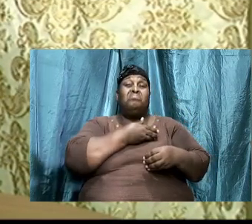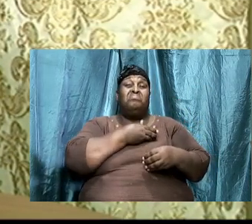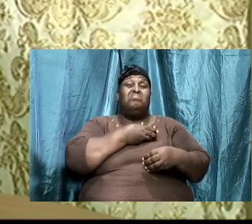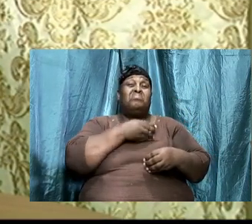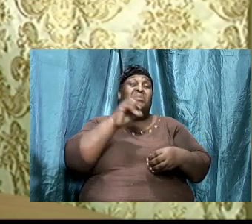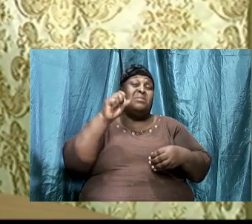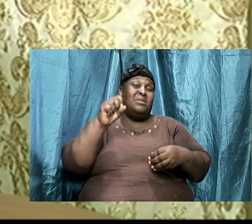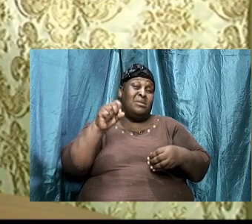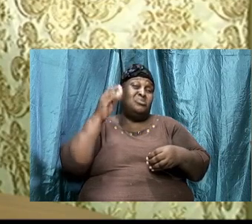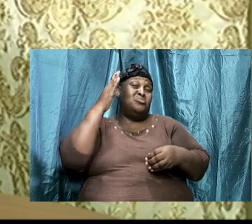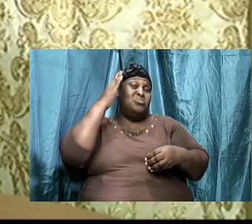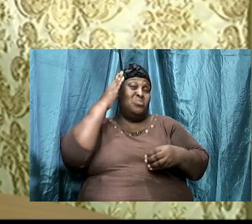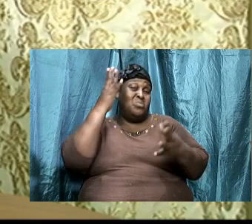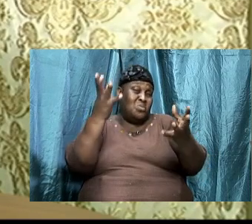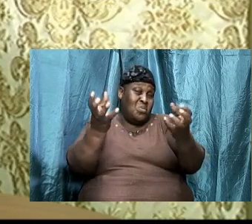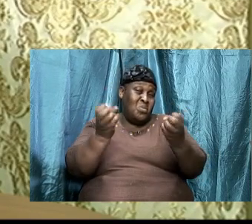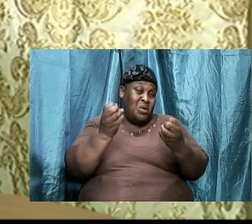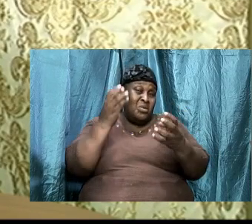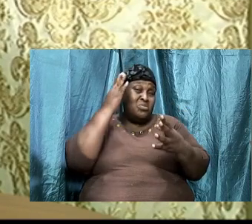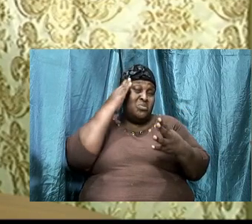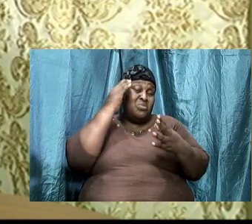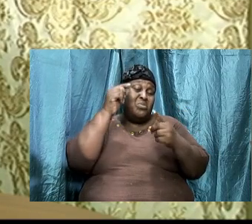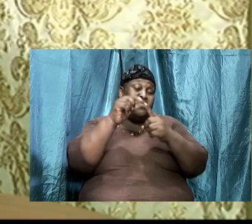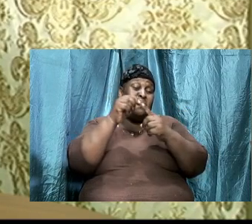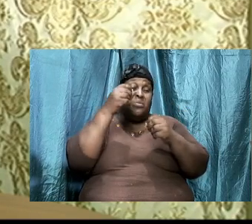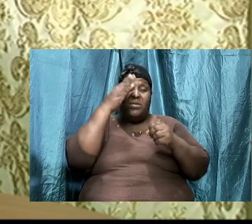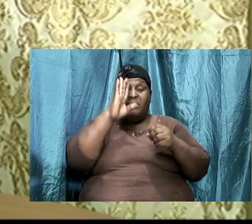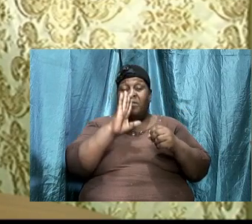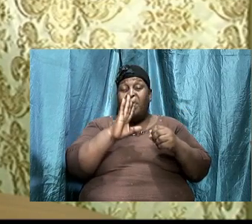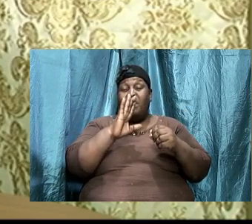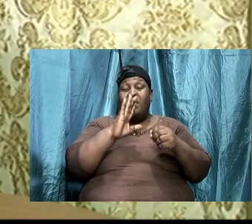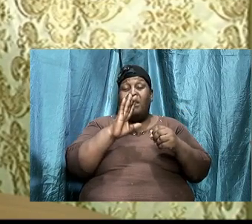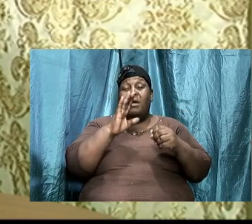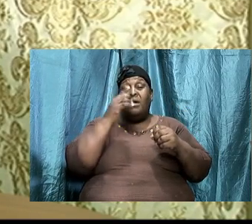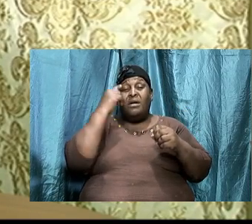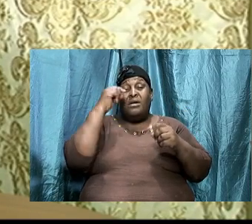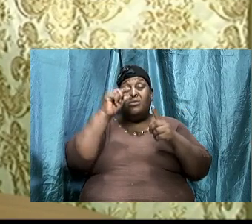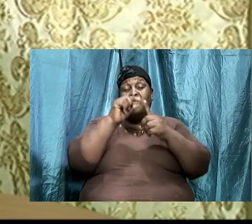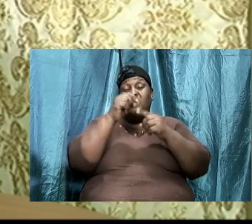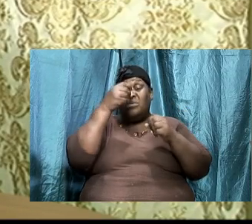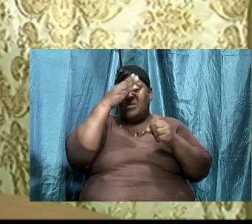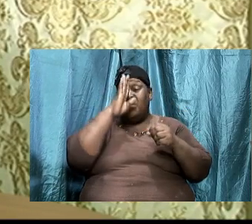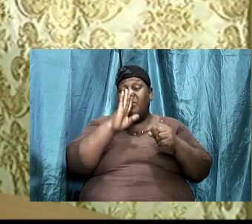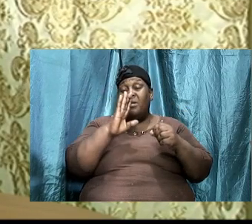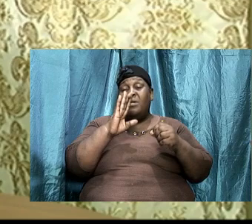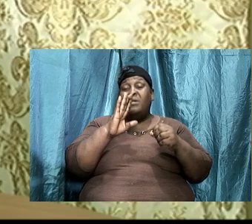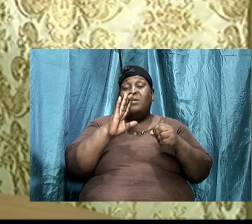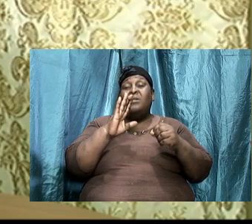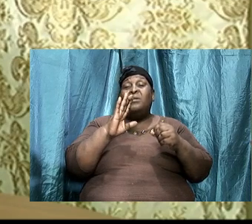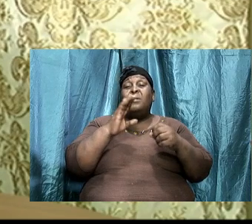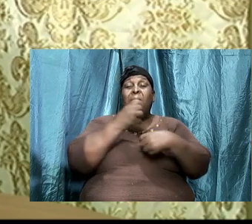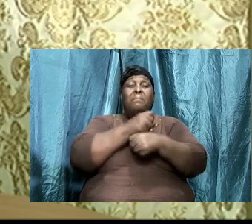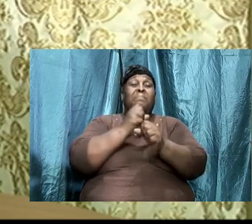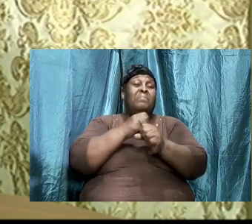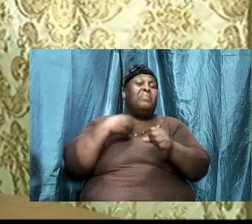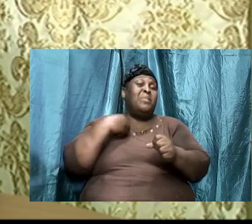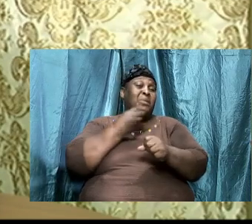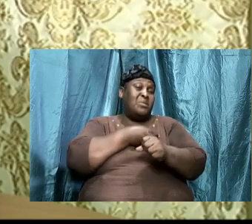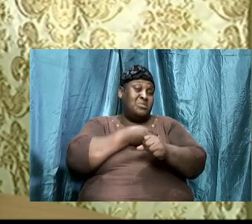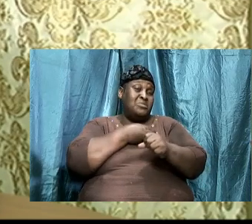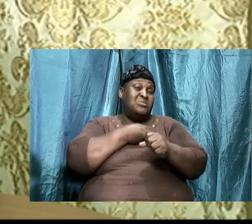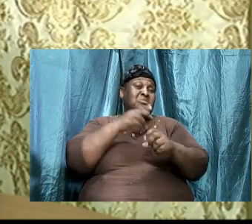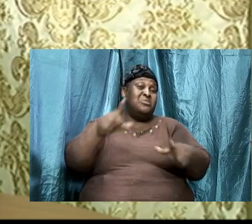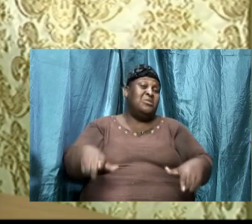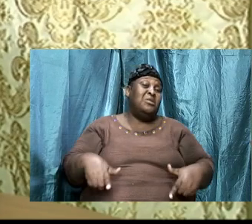to know the word of God because it is the word of God that is going to help us to live. But, you know, we want to, you know, just focus